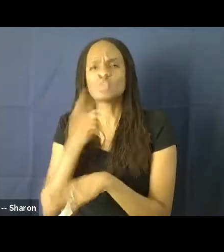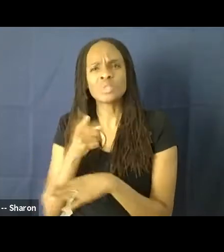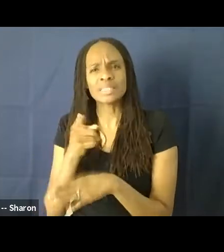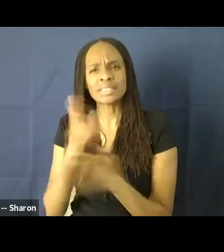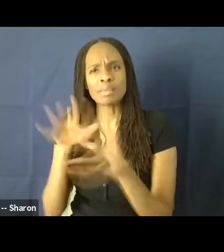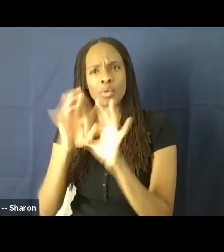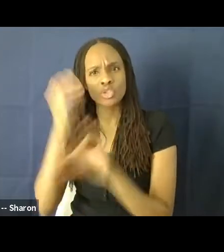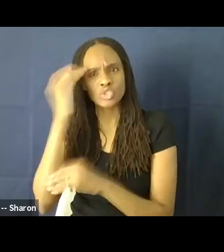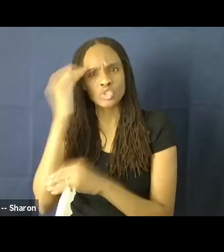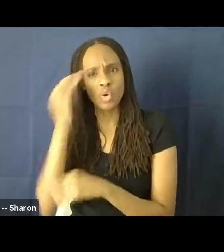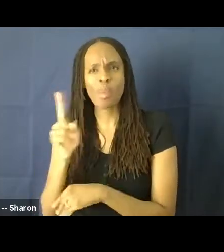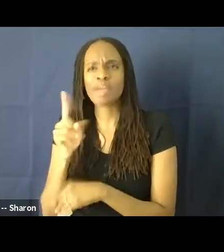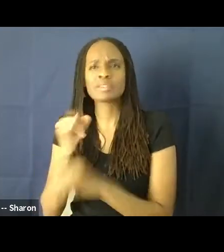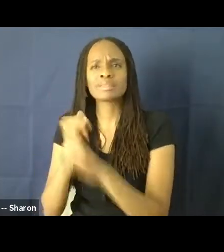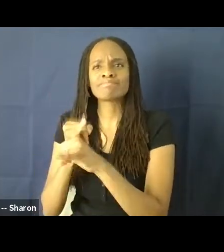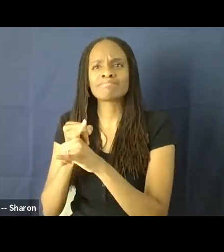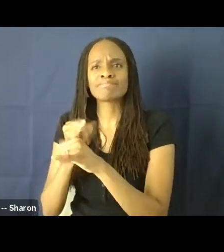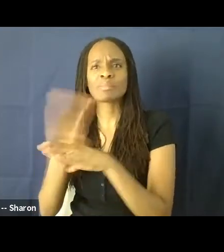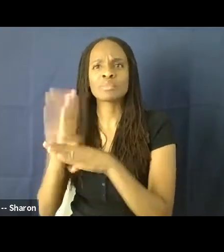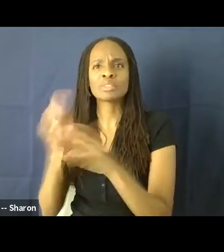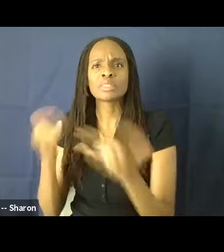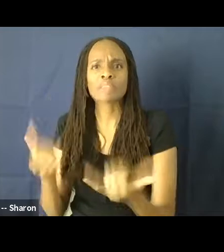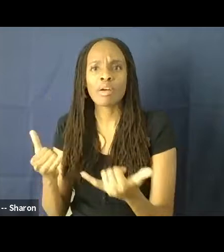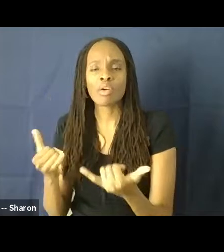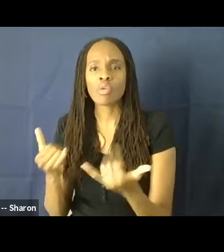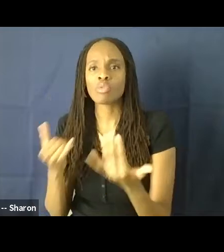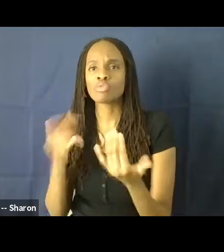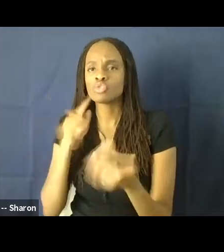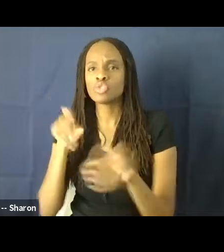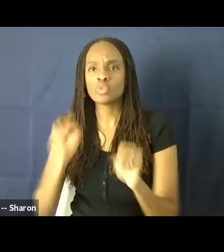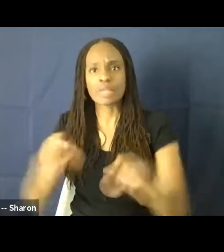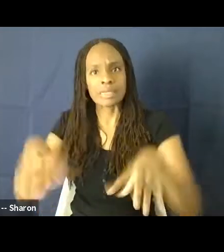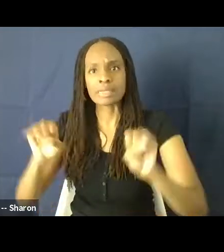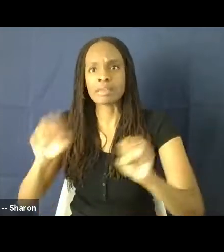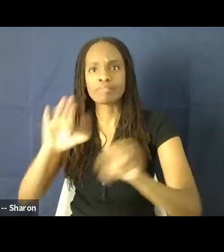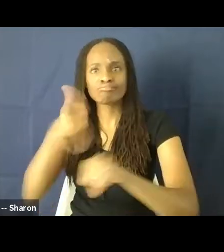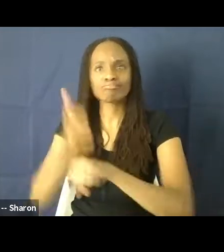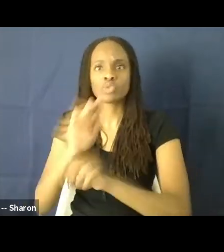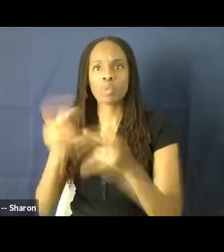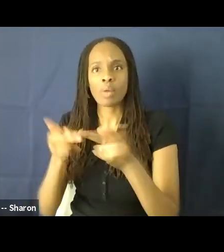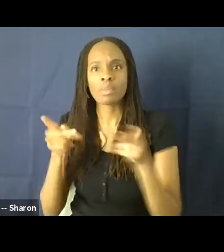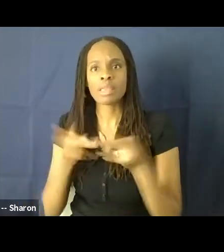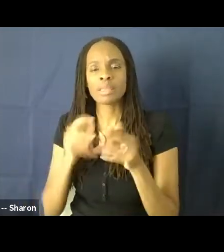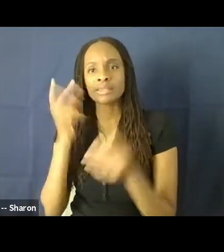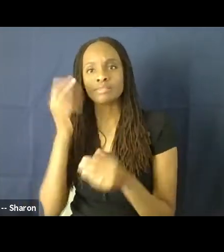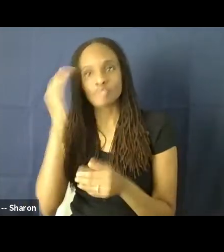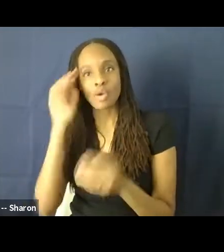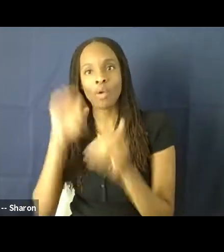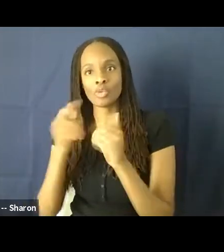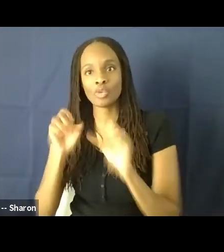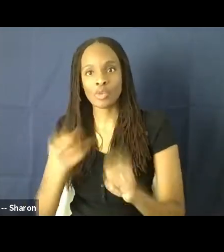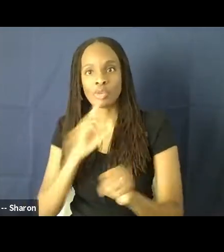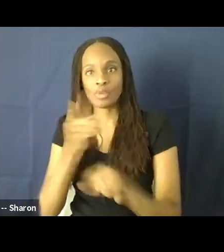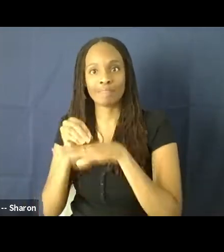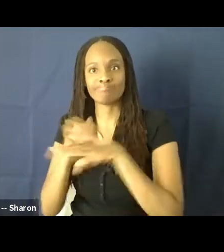to figure out your place in it and how you can affect change. So first off, I want to